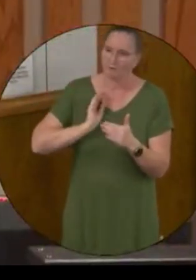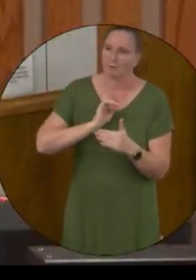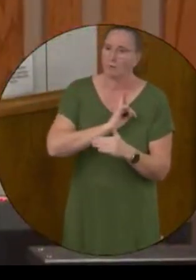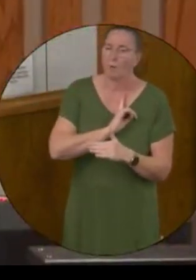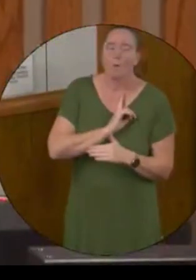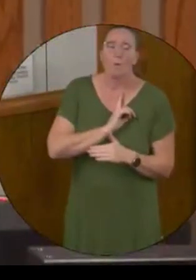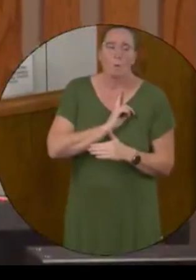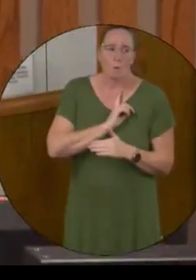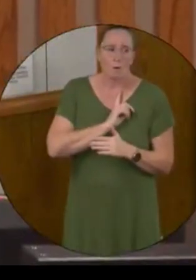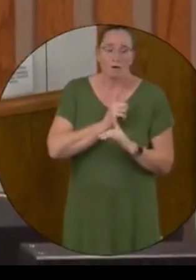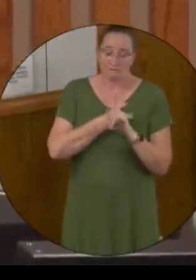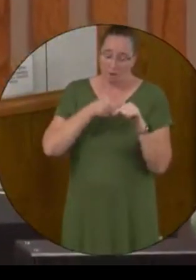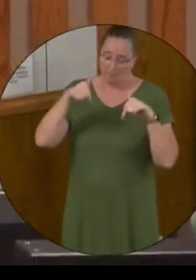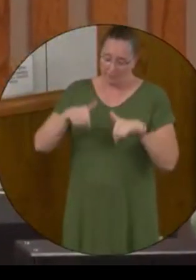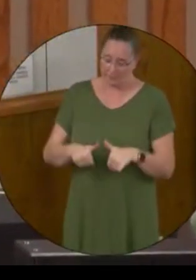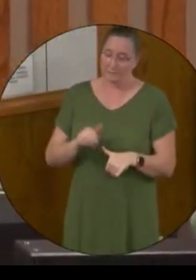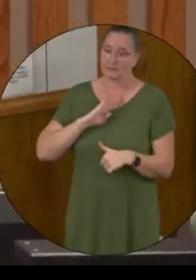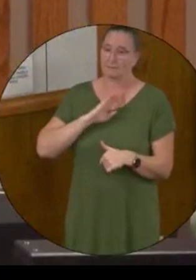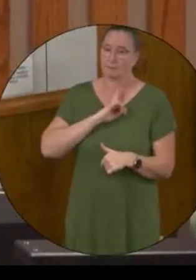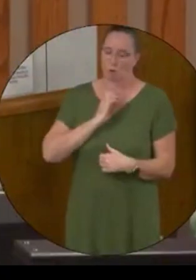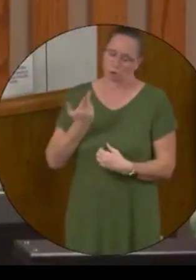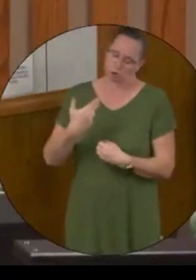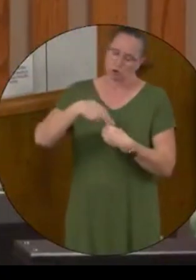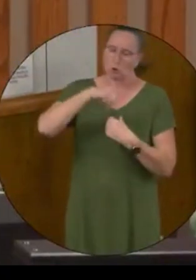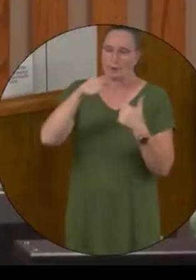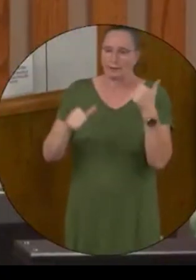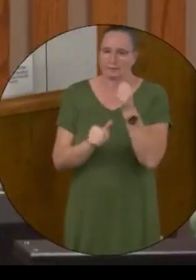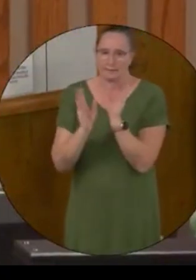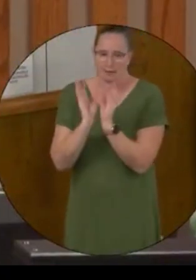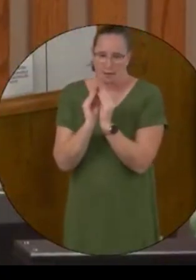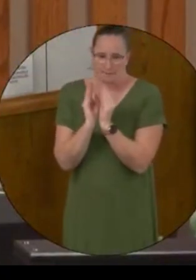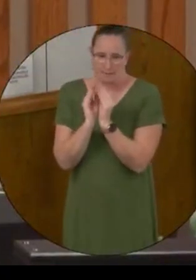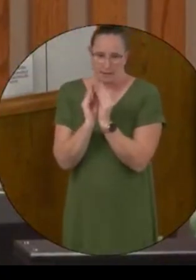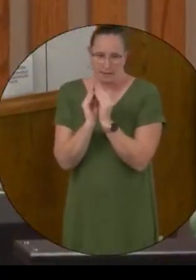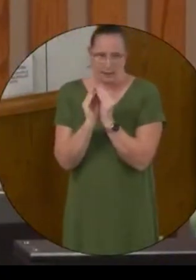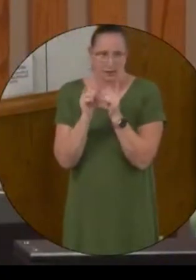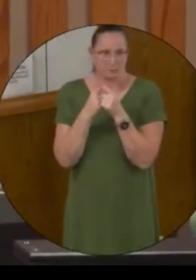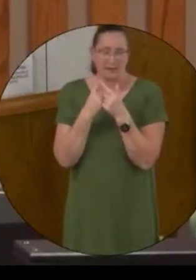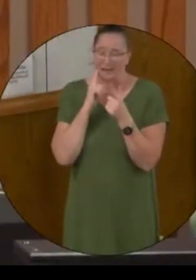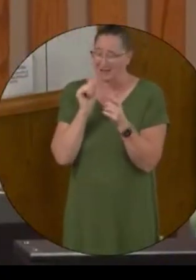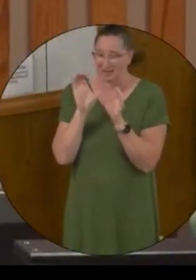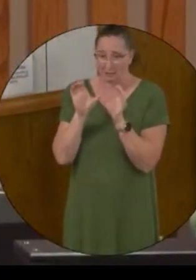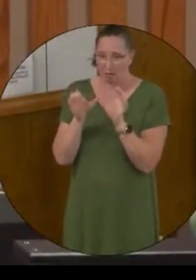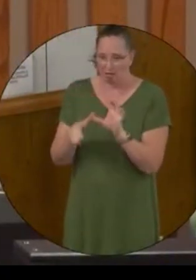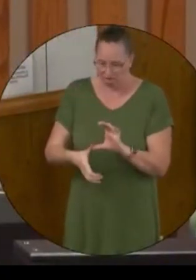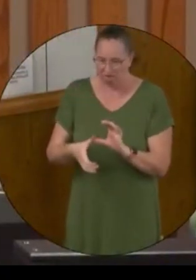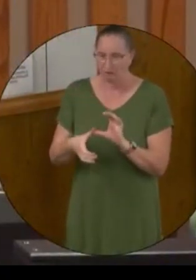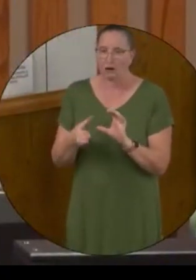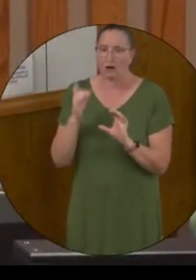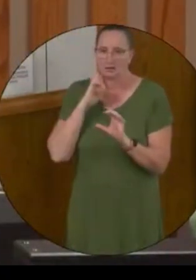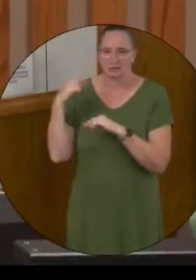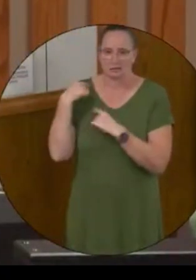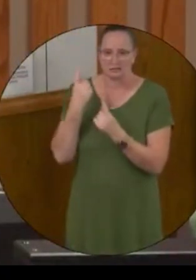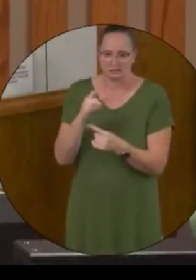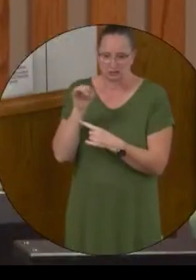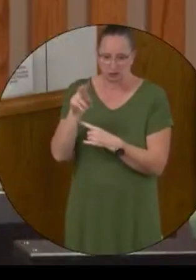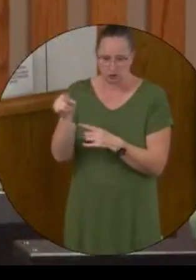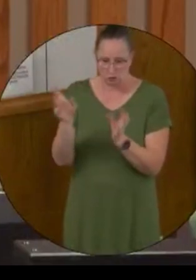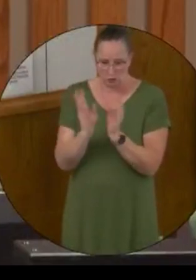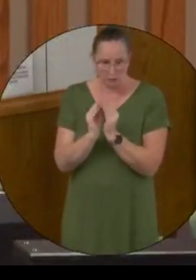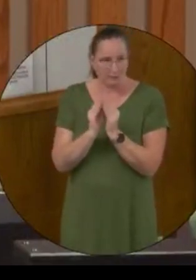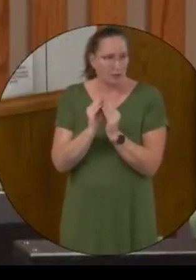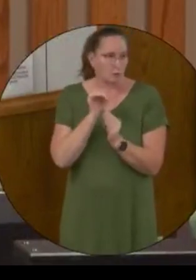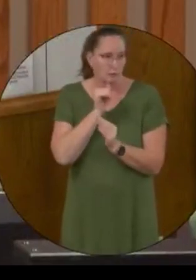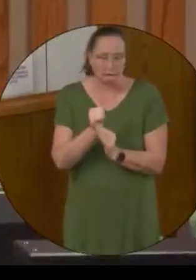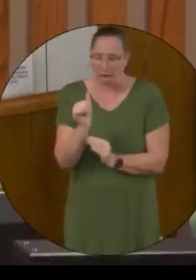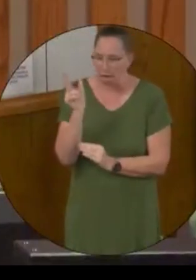from this board join the subcommittee given the breakdown in communication since the joint meeting. We hadn't